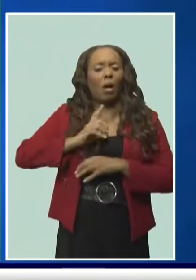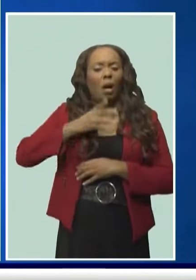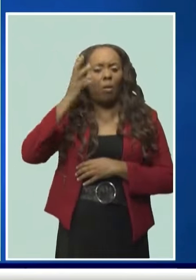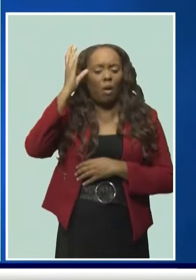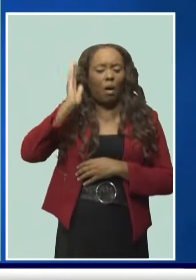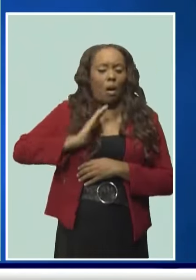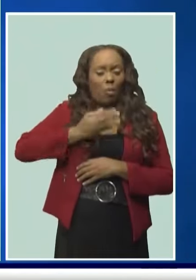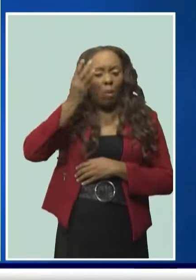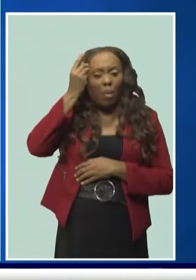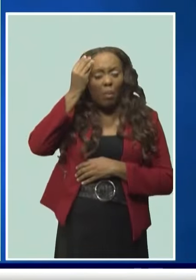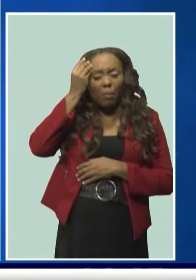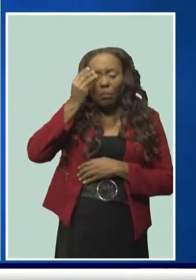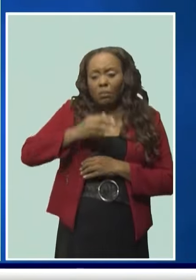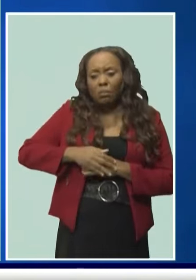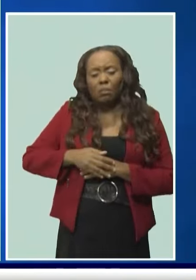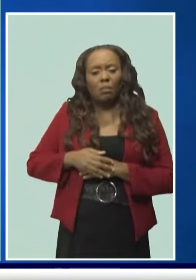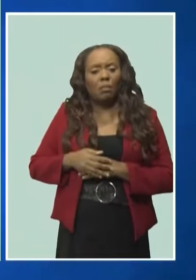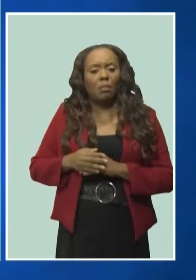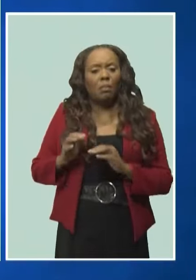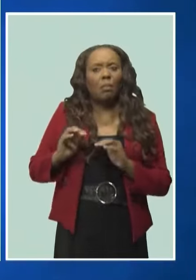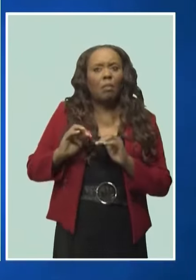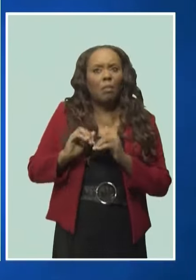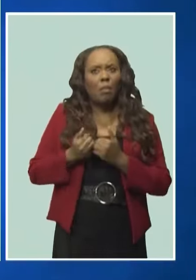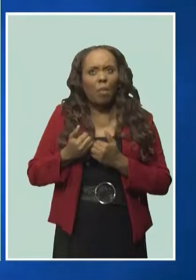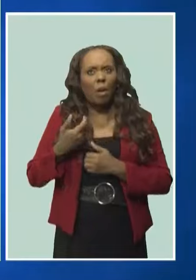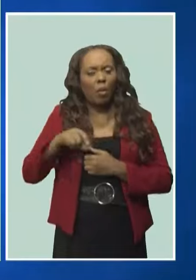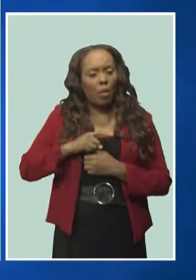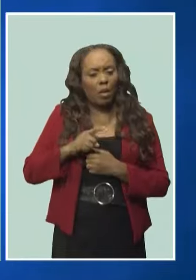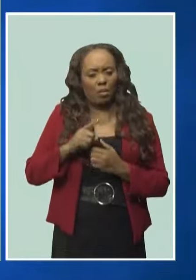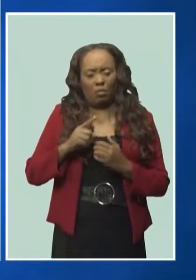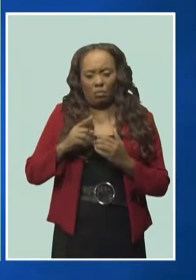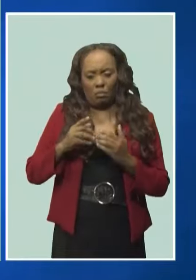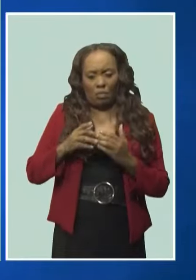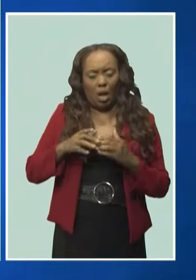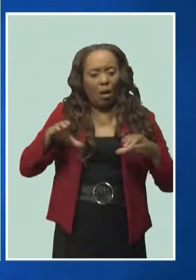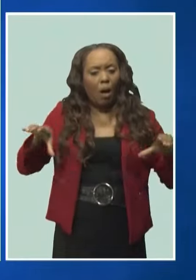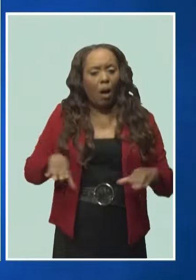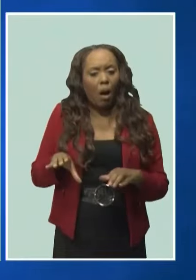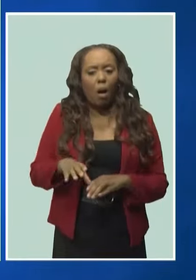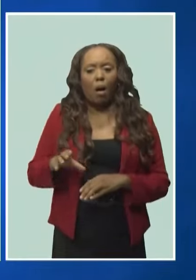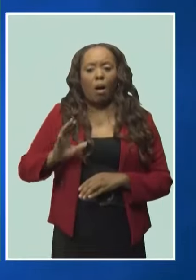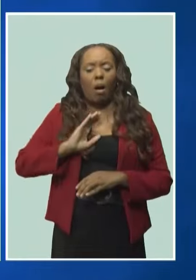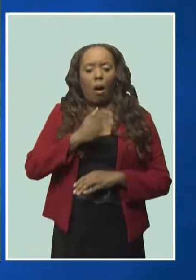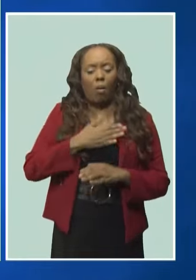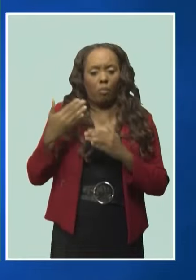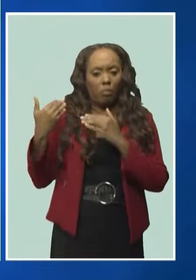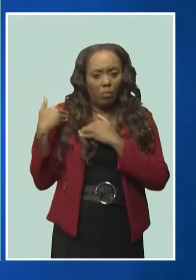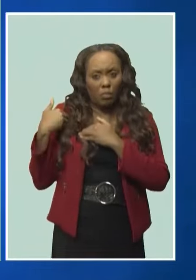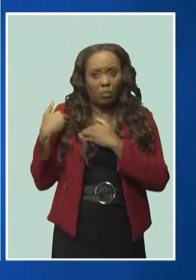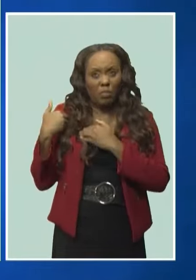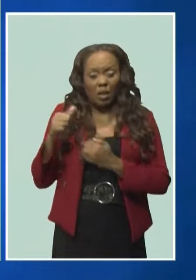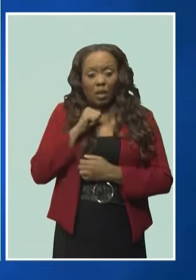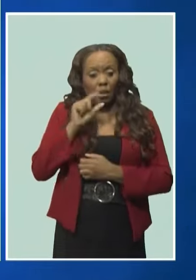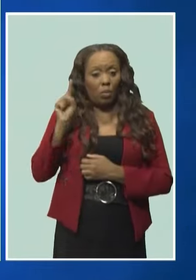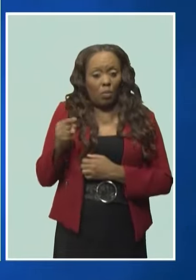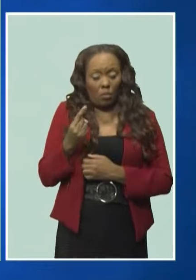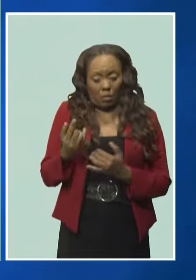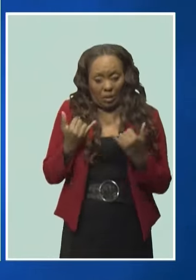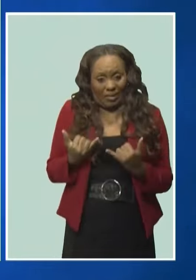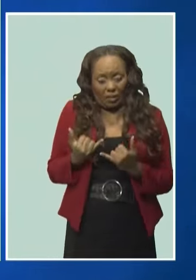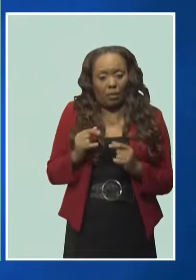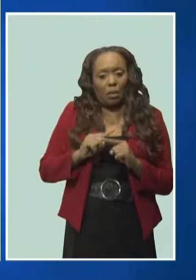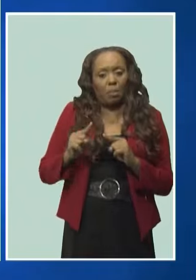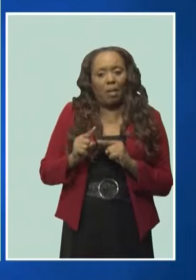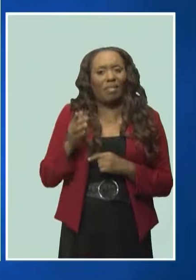carry our consumer protection mandate. So for us, it's not just today, it's far more than today